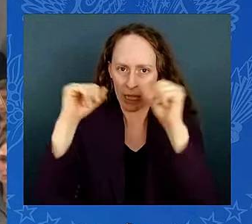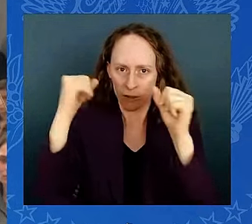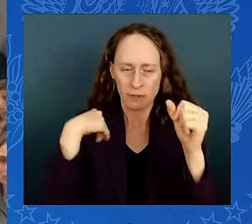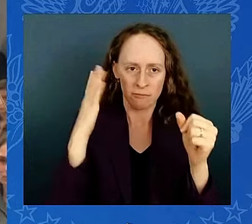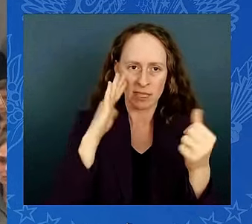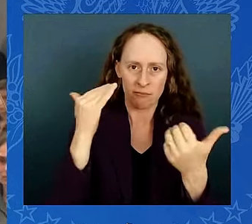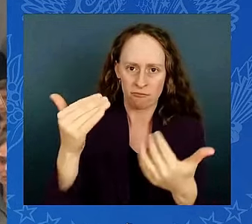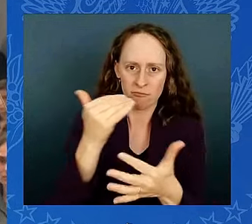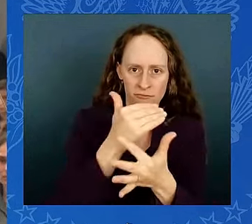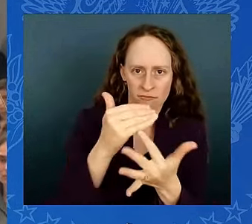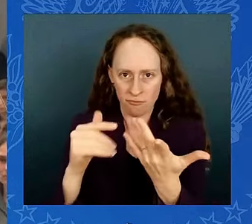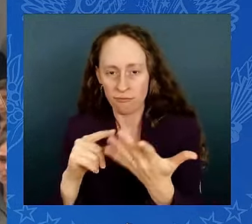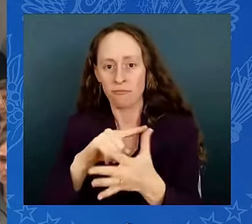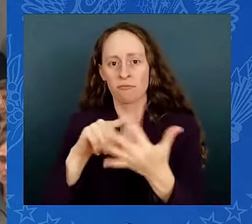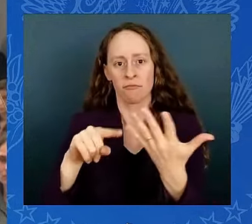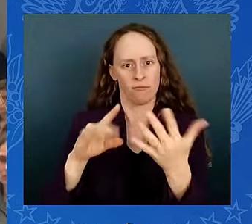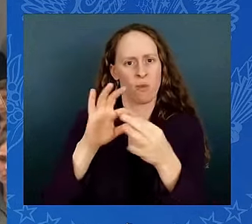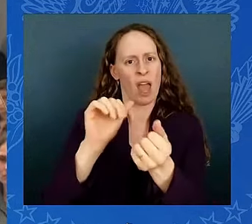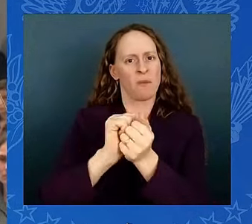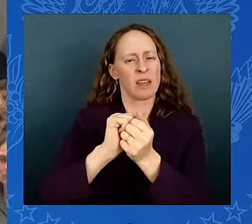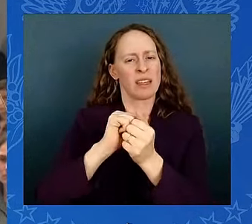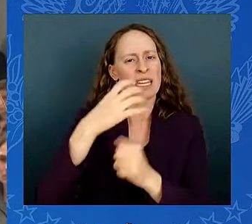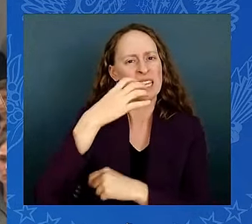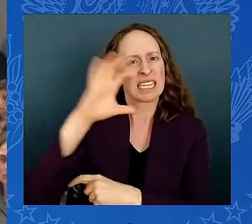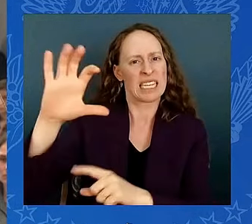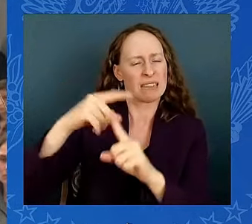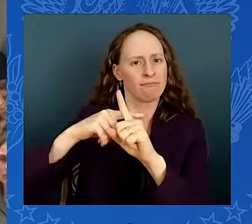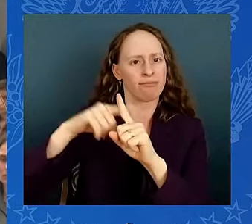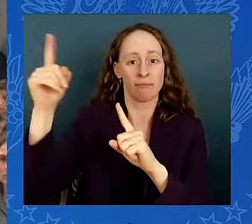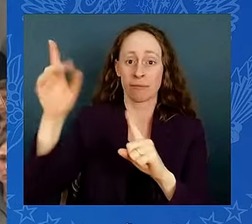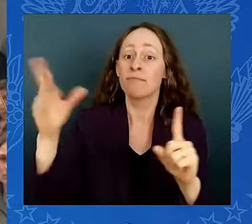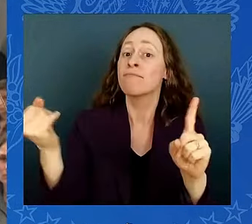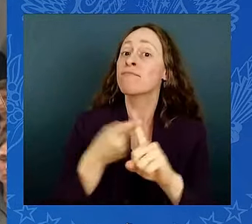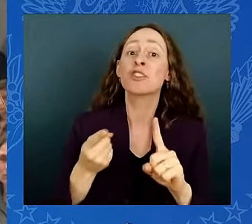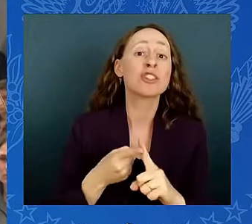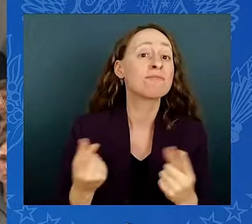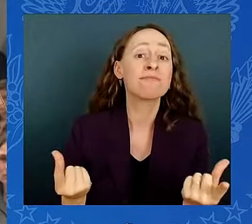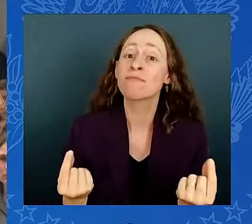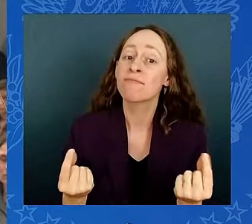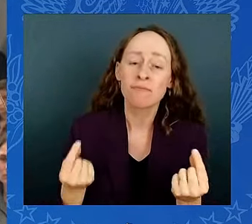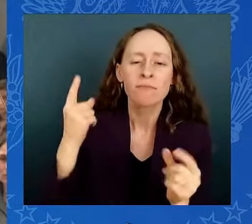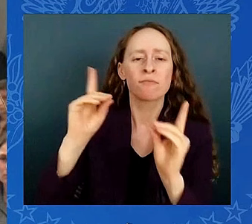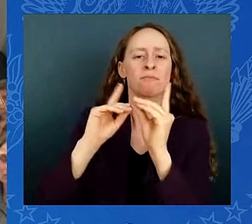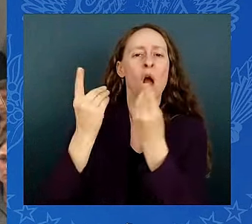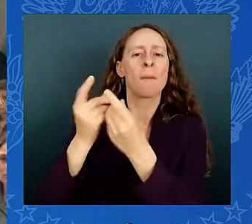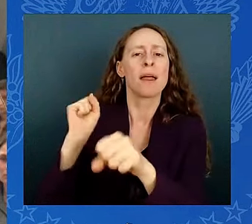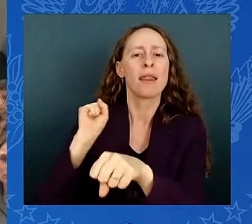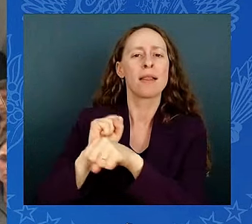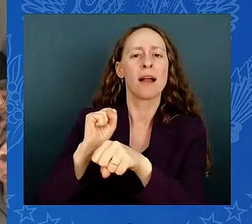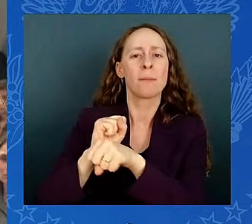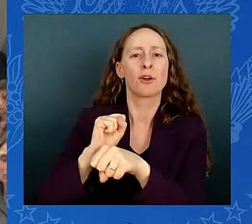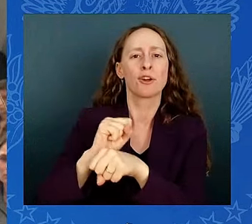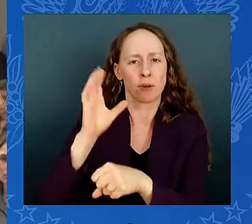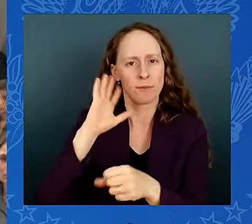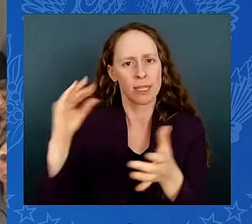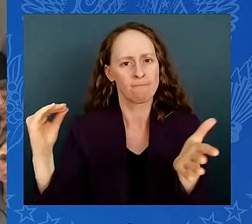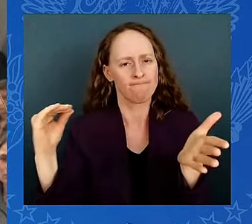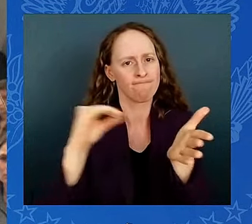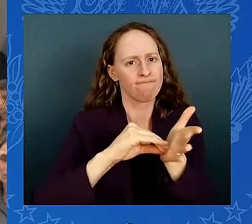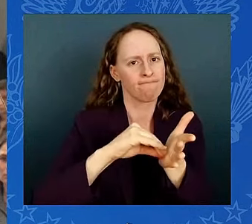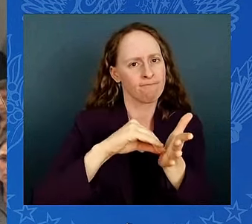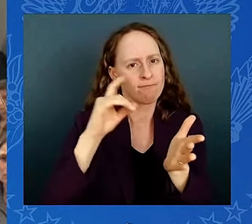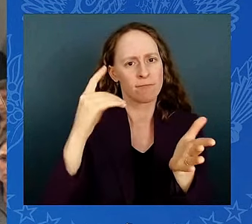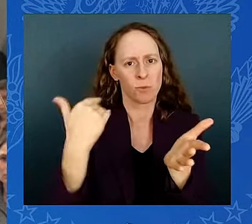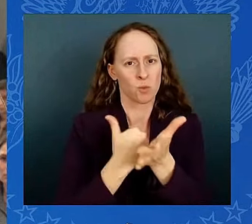The first, the Department of Labor is proposing a new rule that, when finalized, will establish the nation's first-ever federal safety